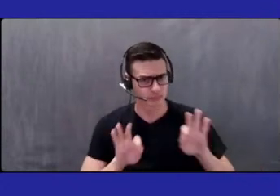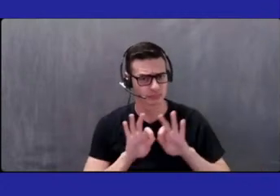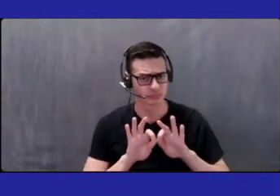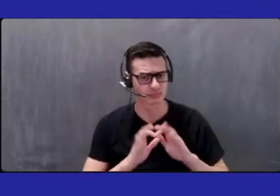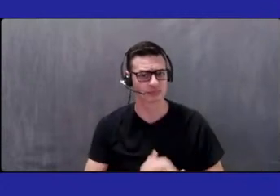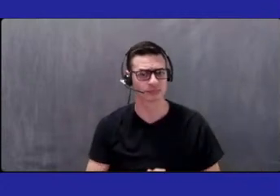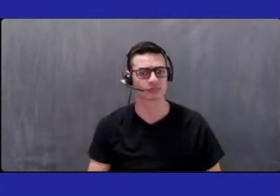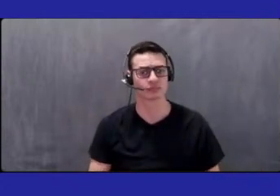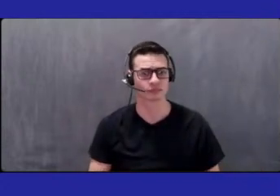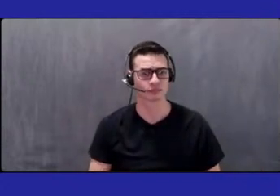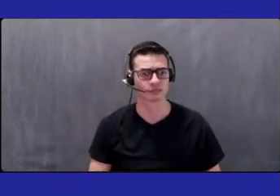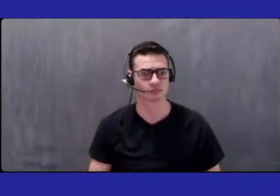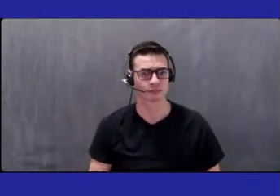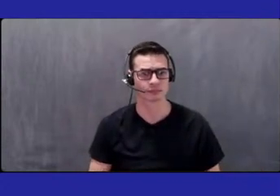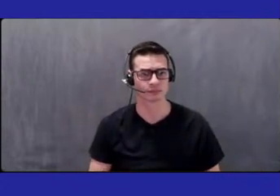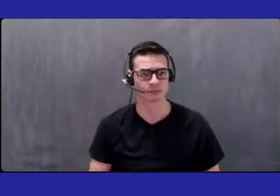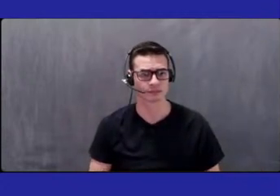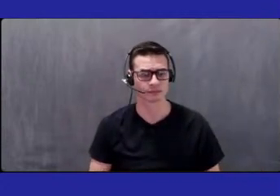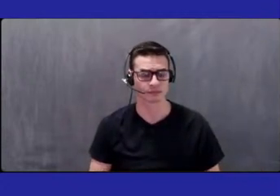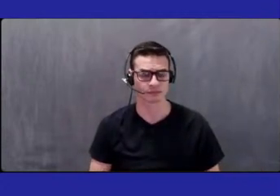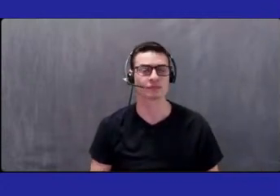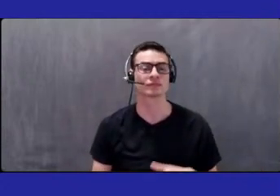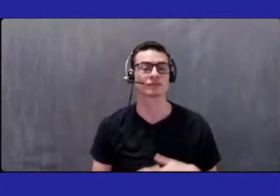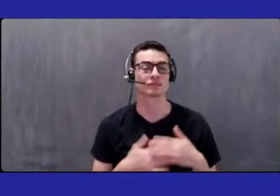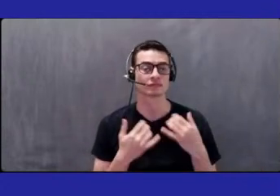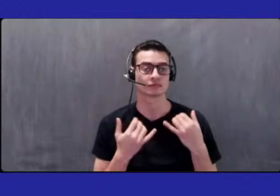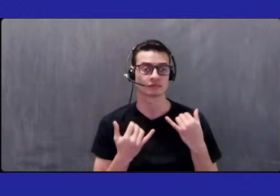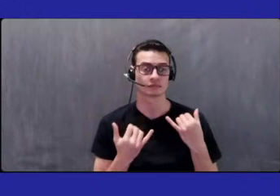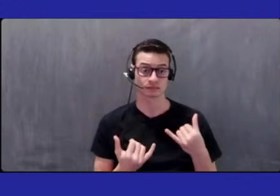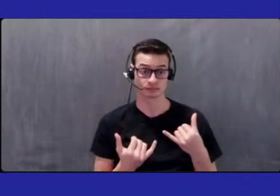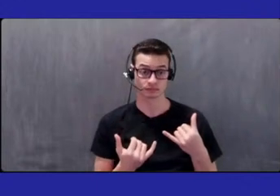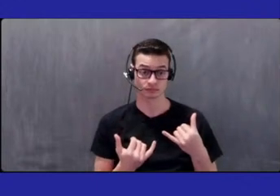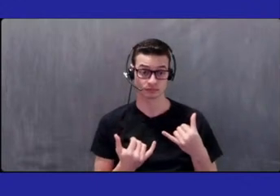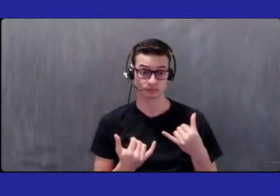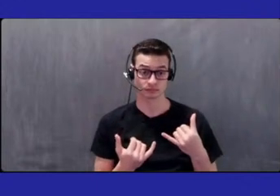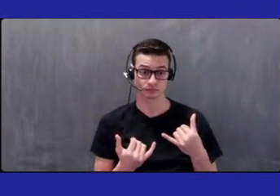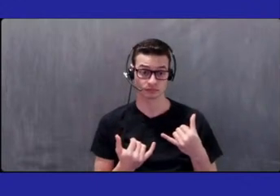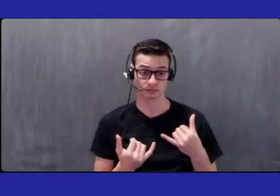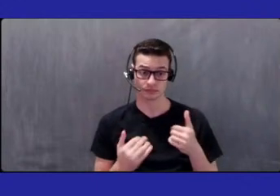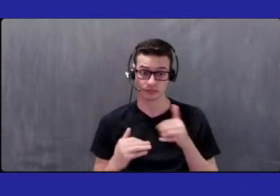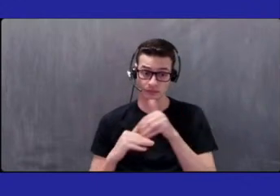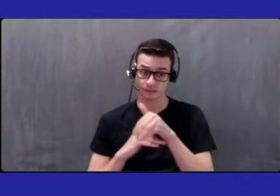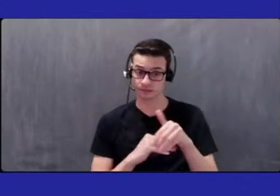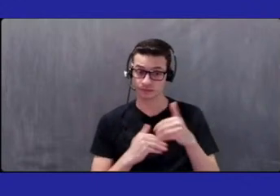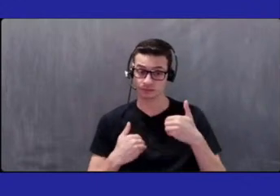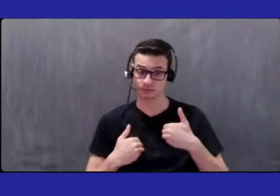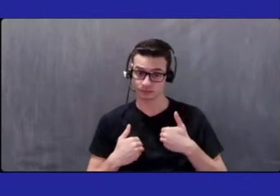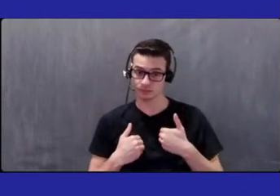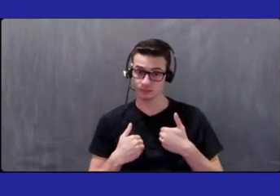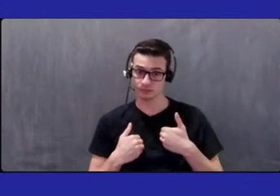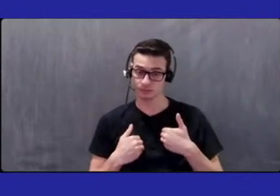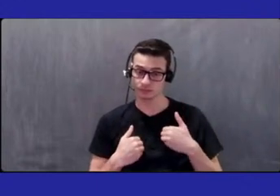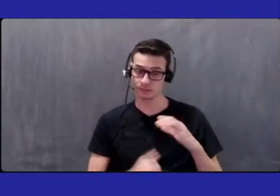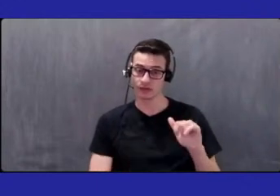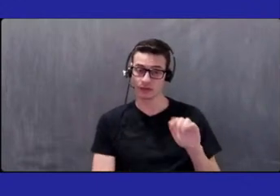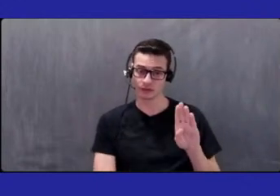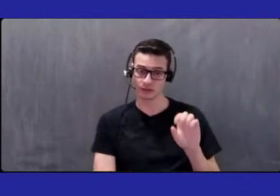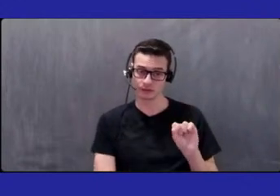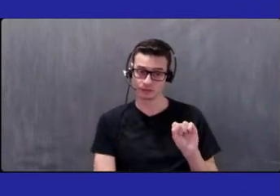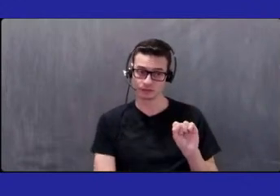So at this time, this evening, we have the following cabs. We have